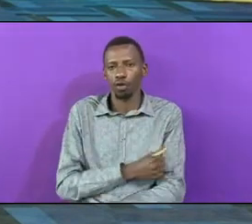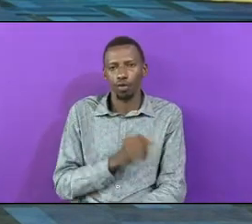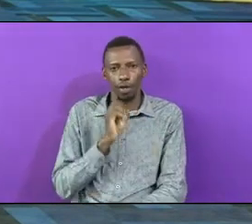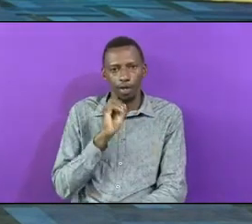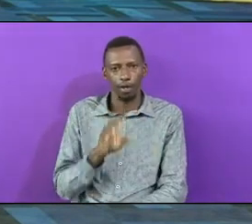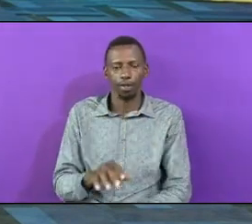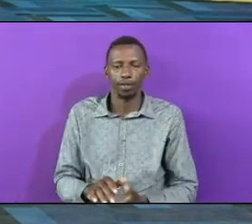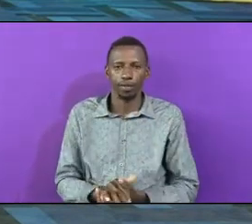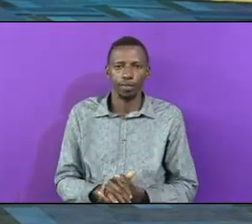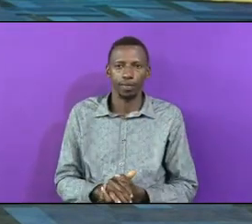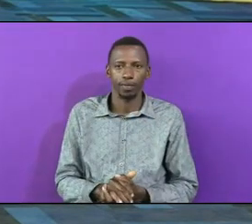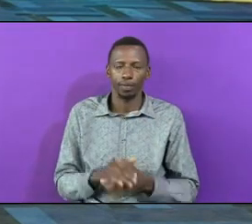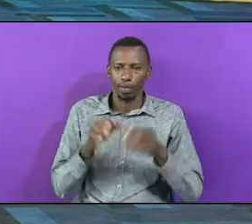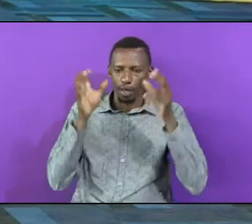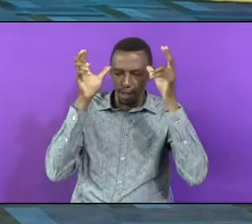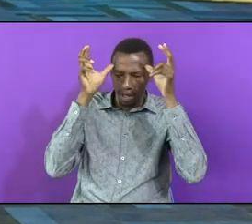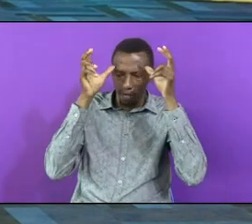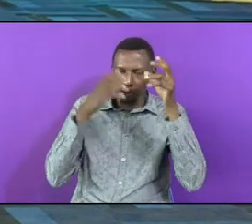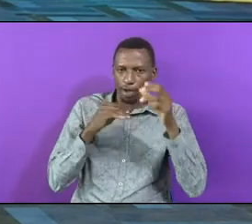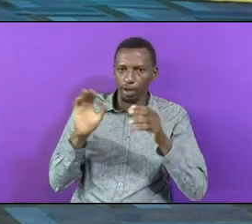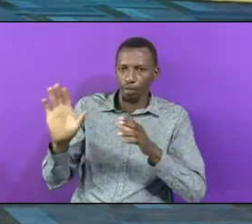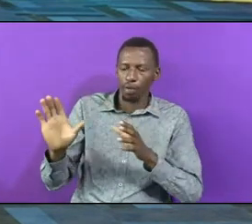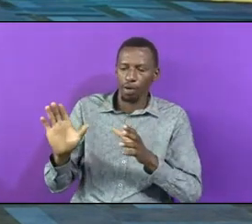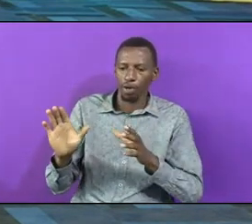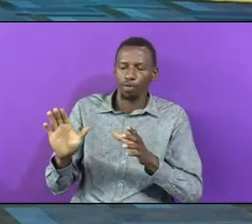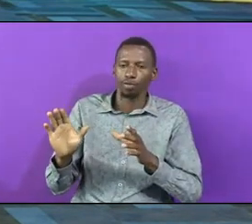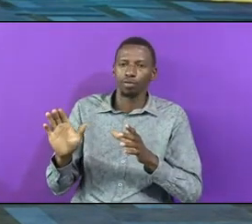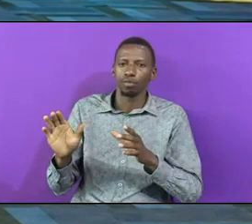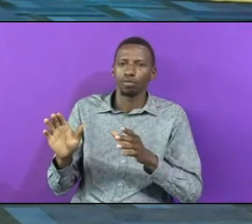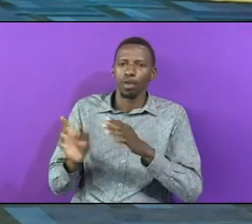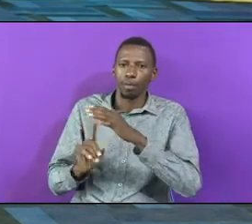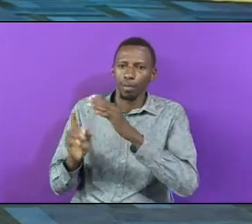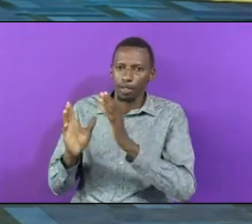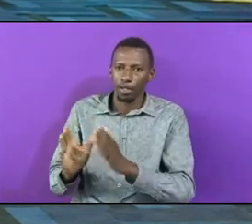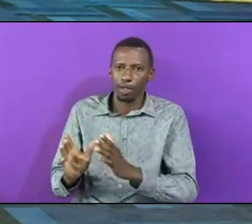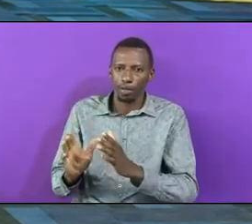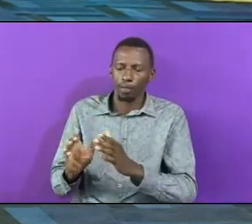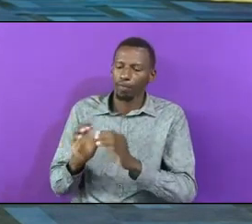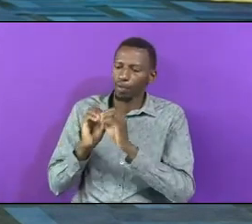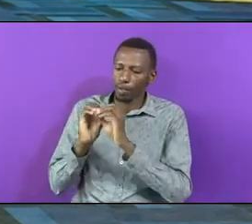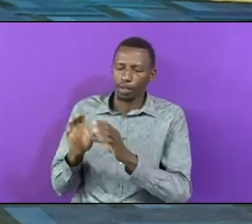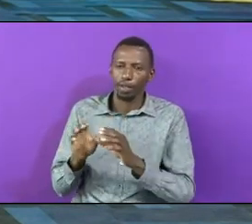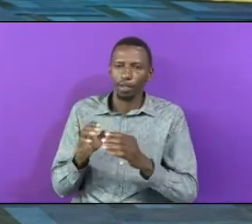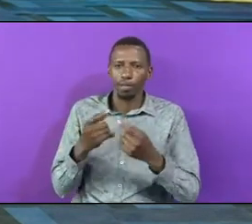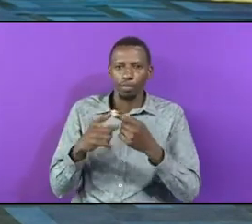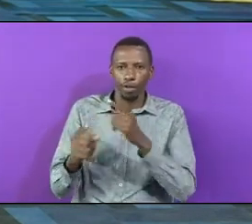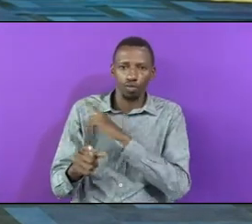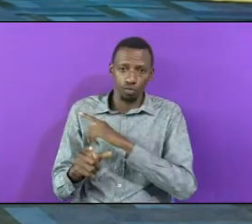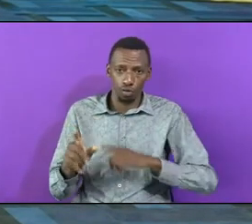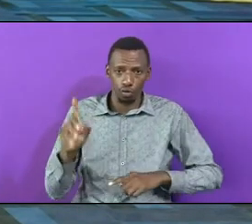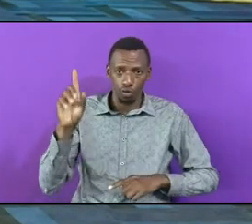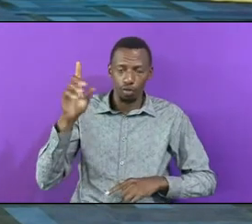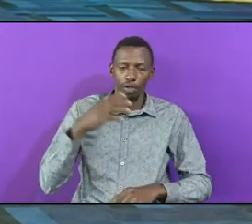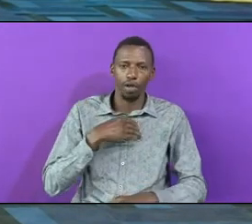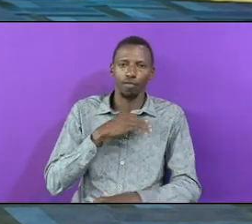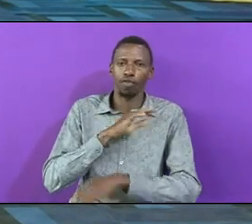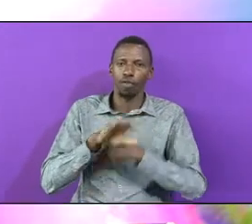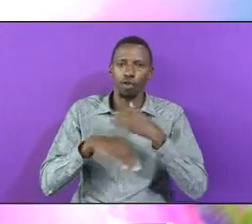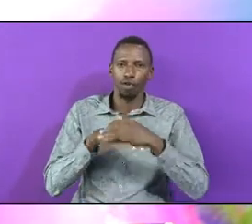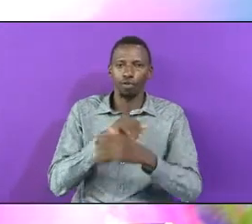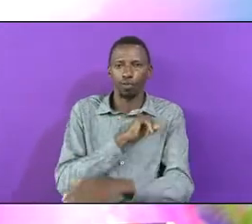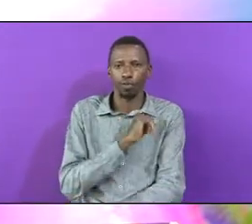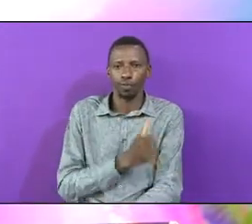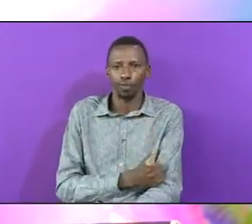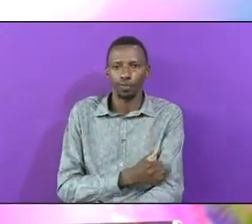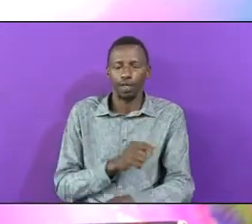The devil And his ministers The Lord Has all All authority When you read That